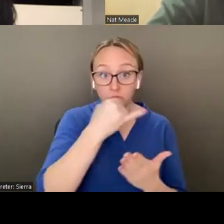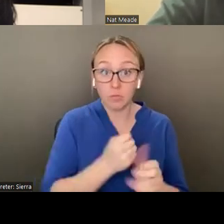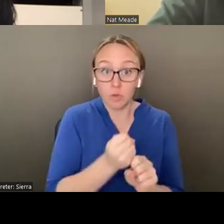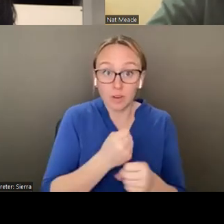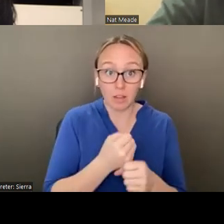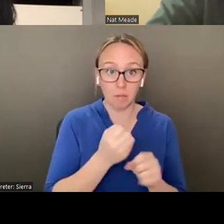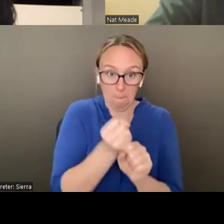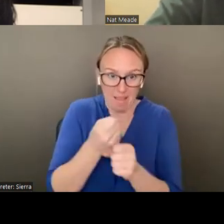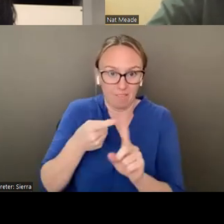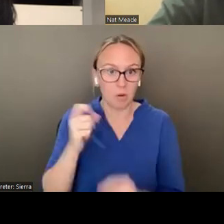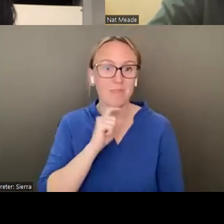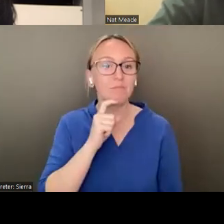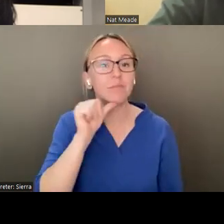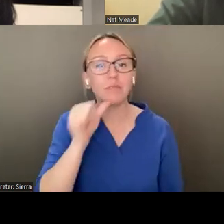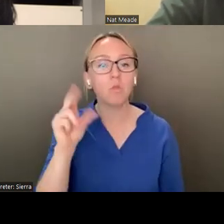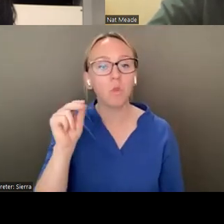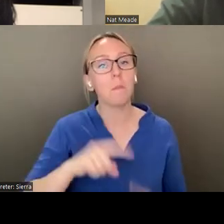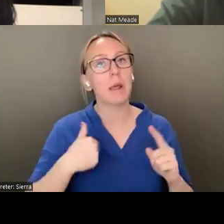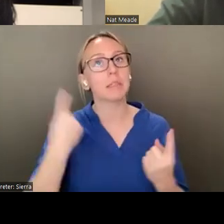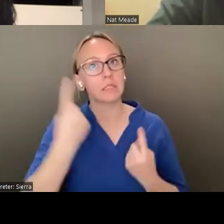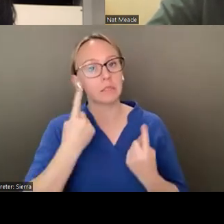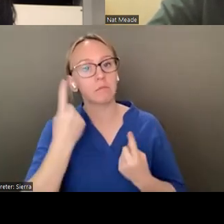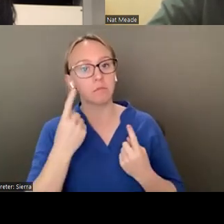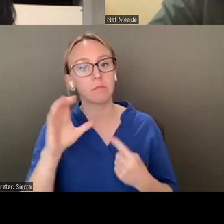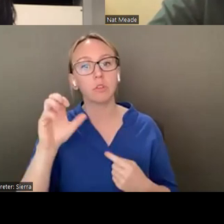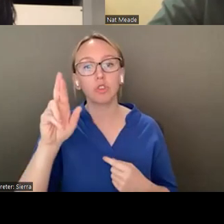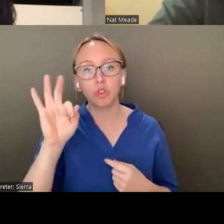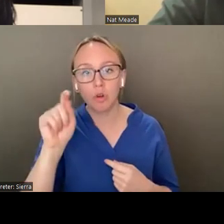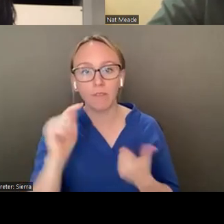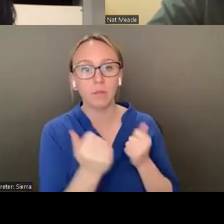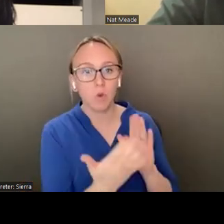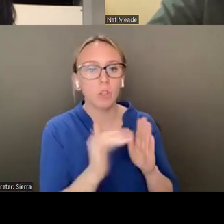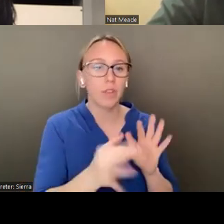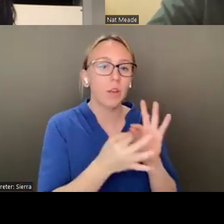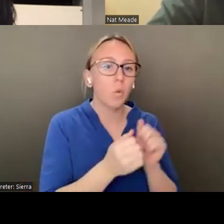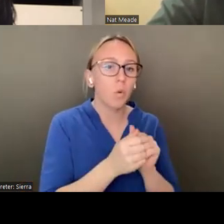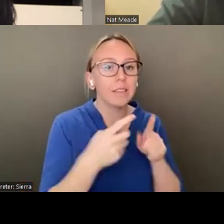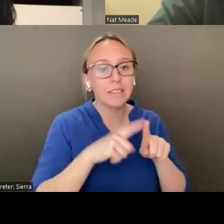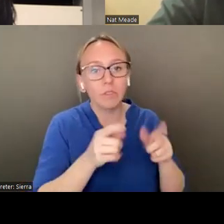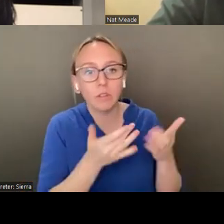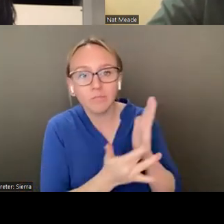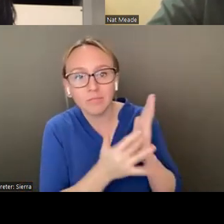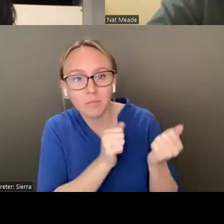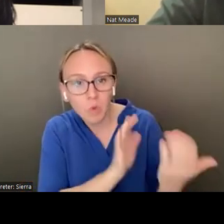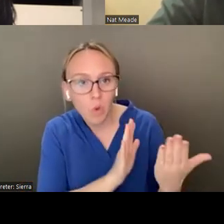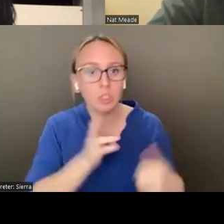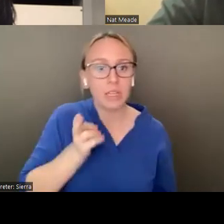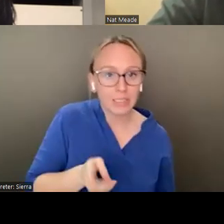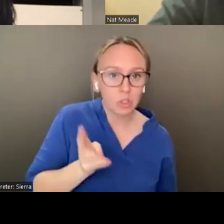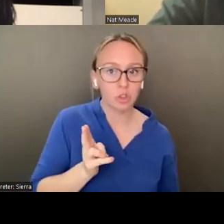considering craft approaches that are rooted in techniques, histories, a material language.